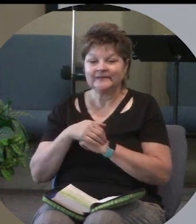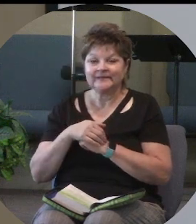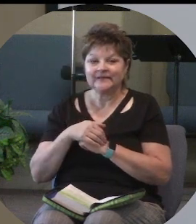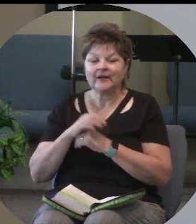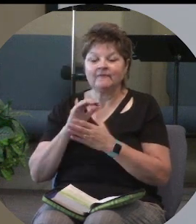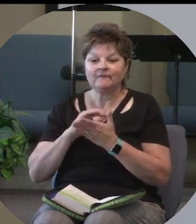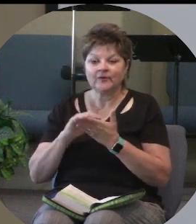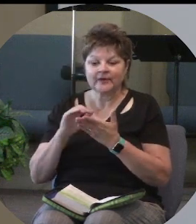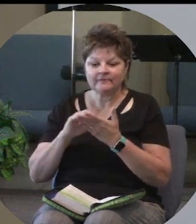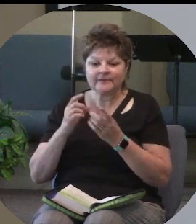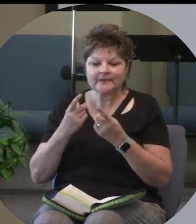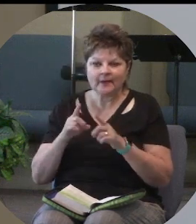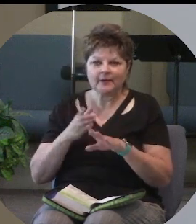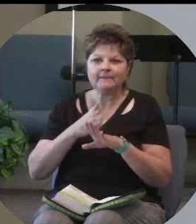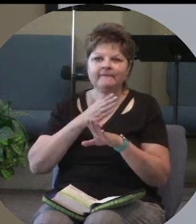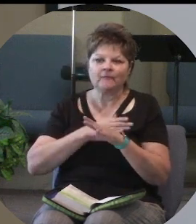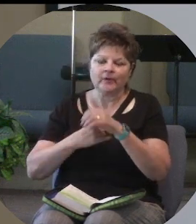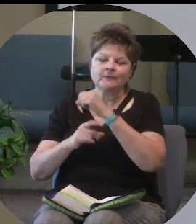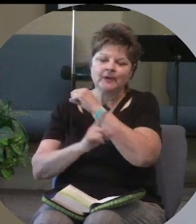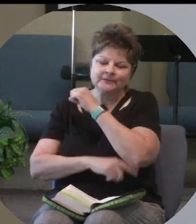forgiveness occurred before the punishment.